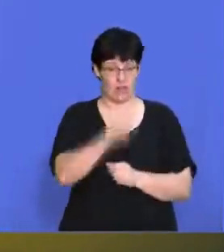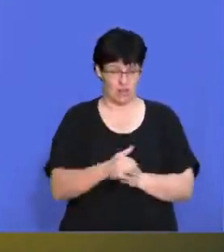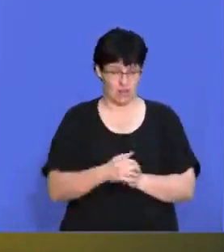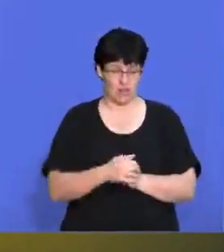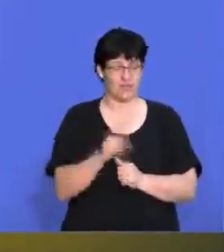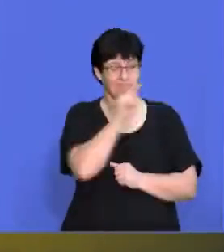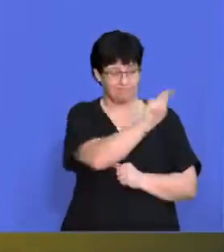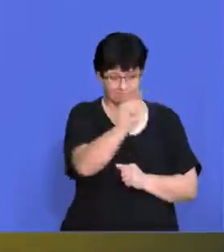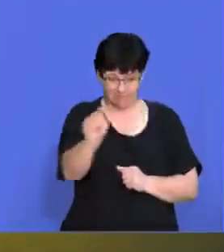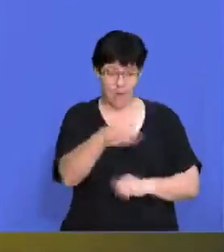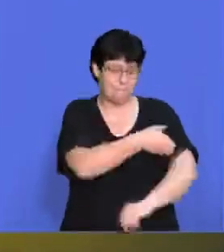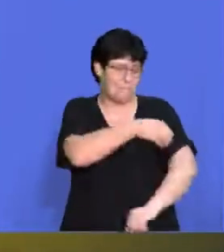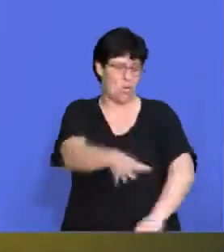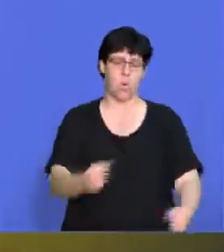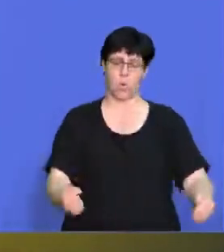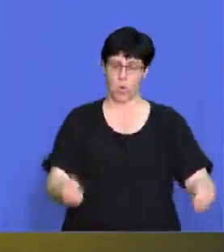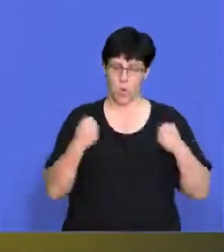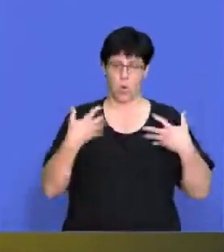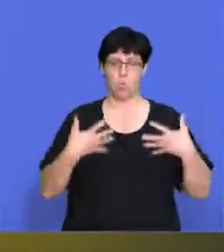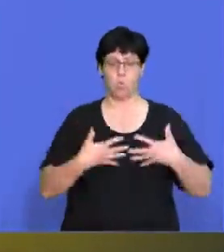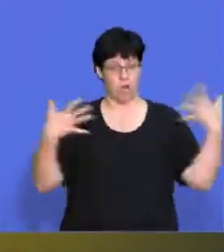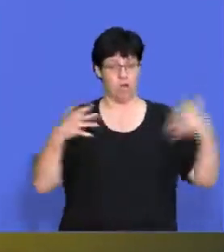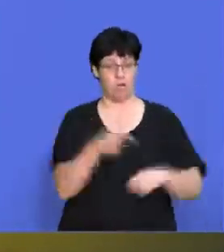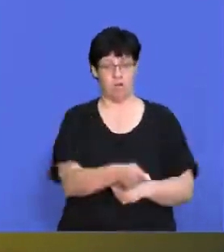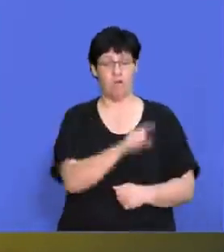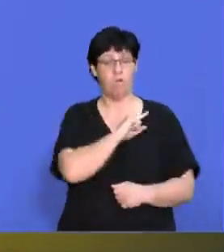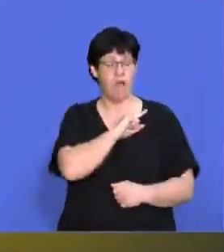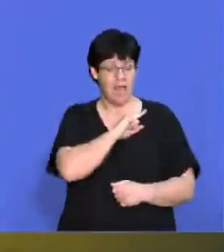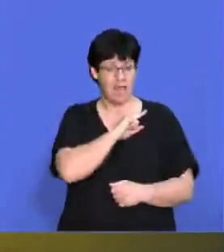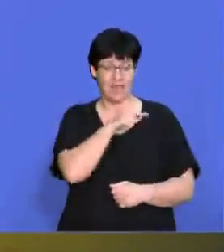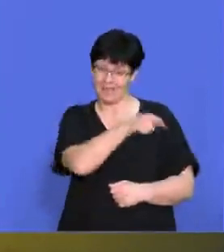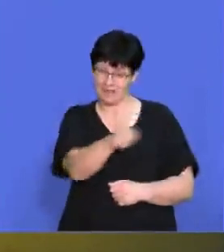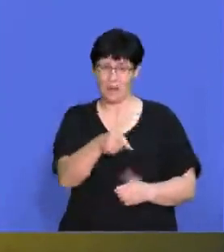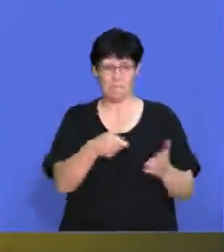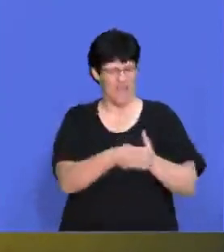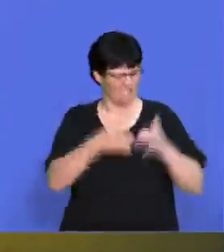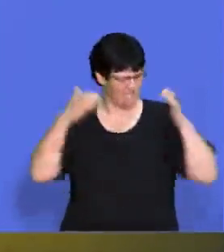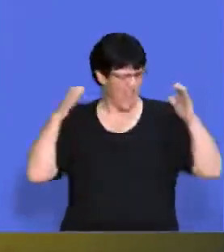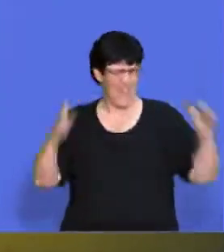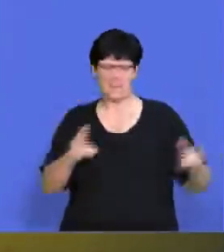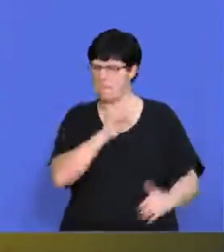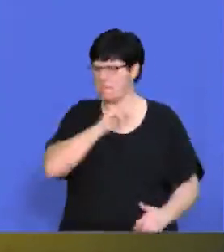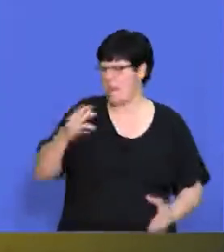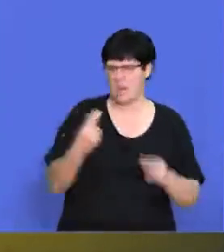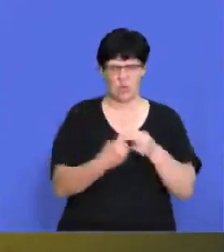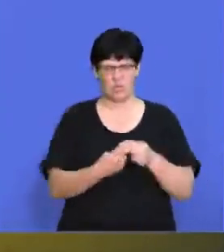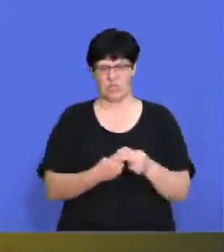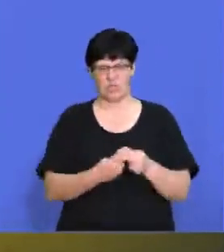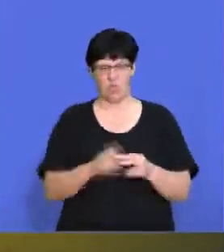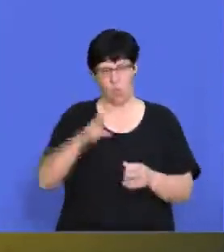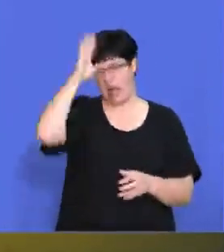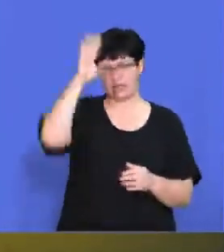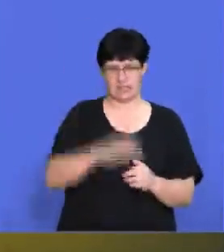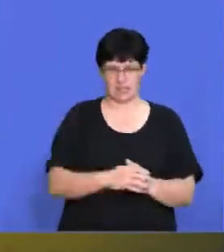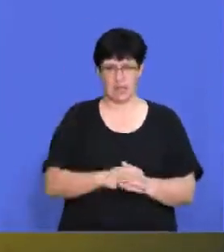lot more power because they are buying in bulk. They're buying millions of units at a time. Even though there's only a